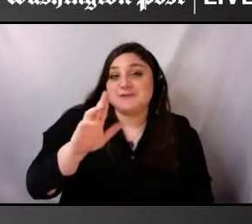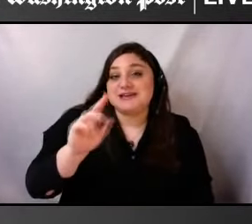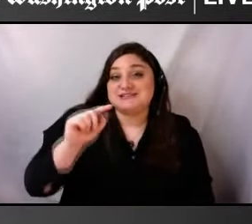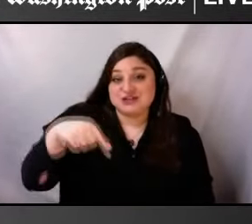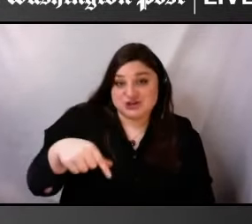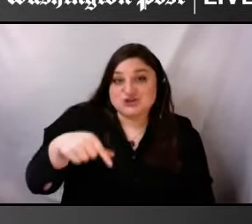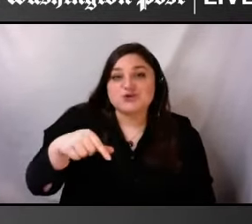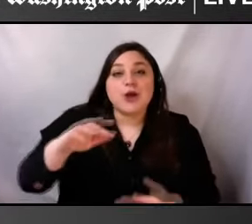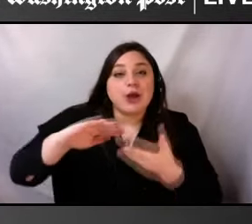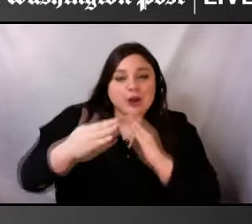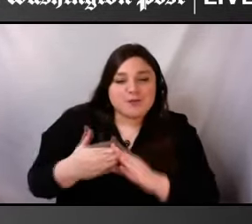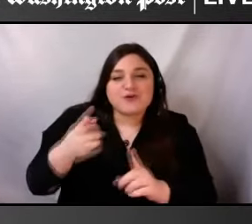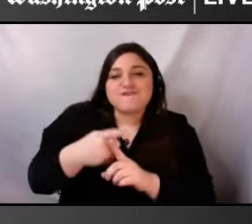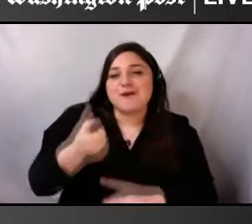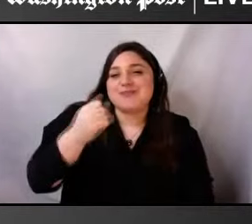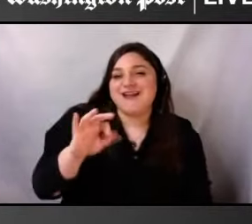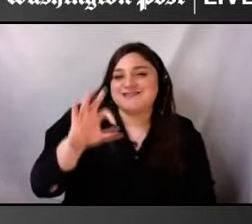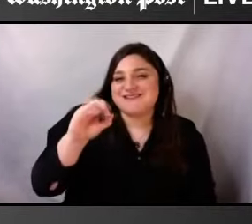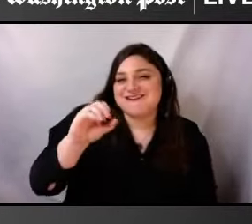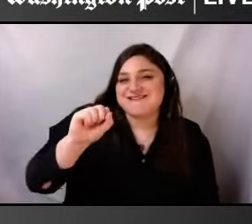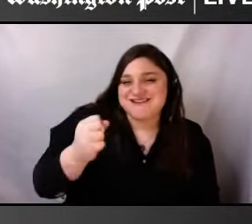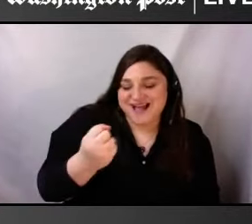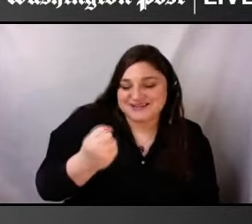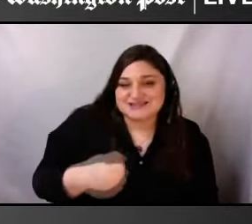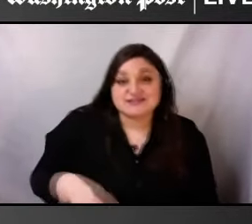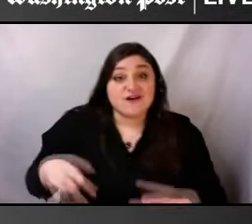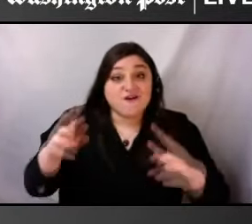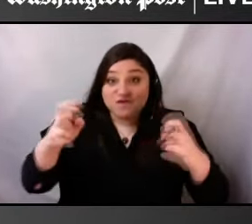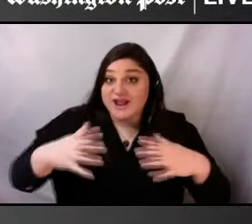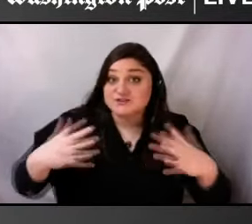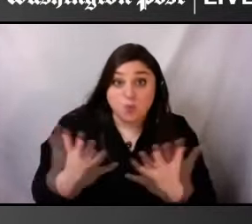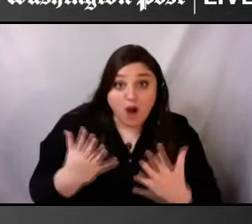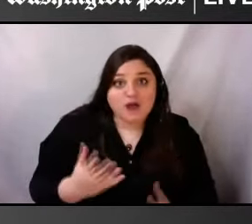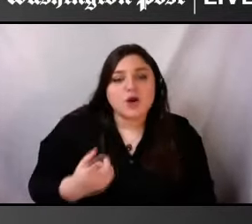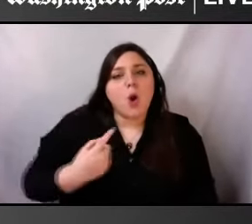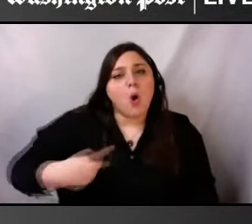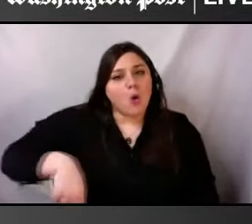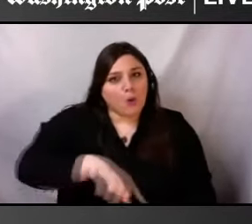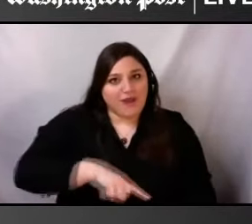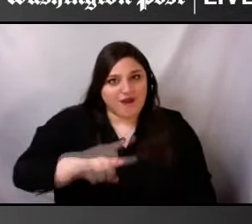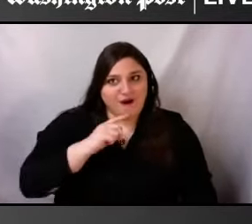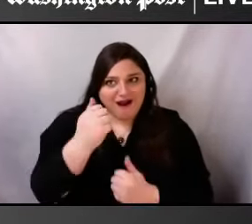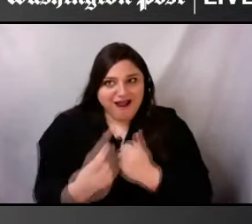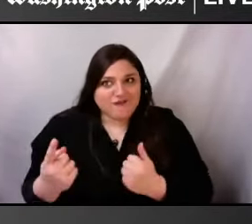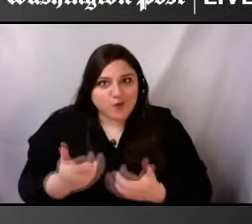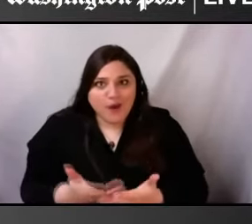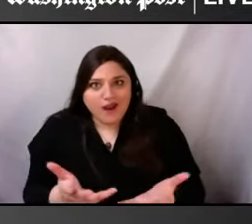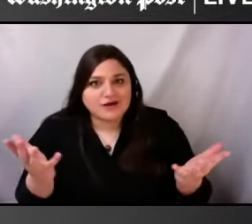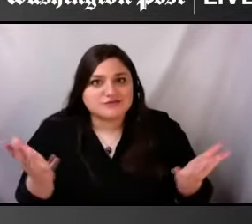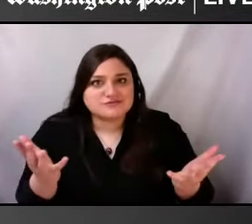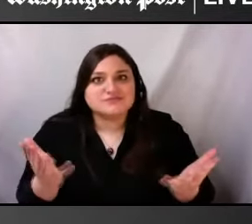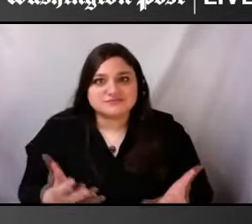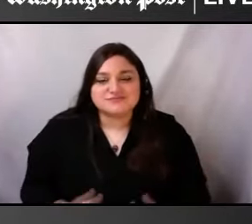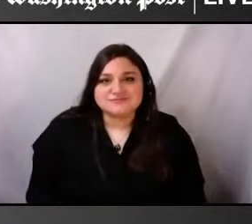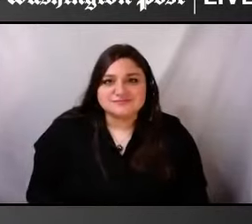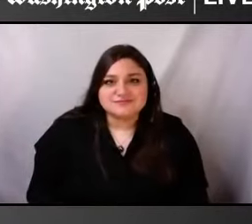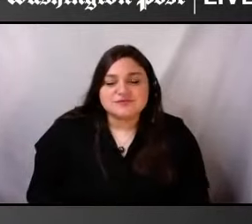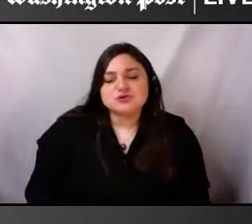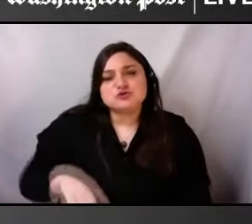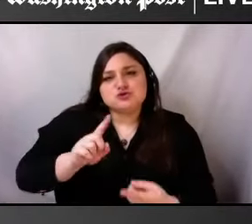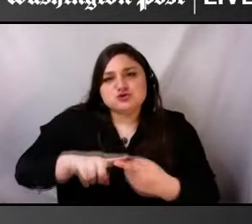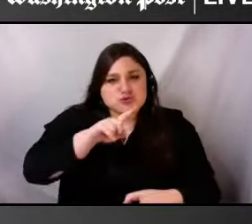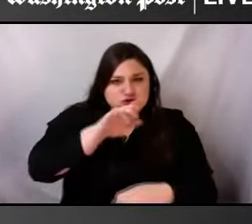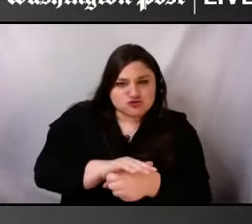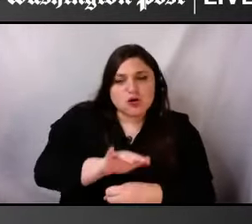-1990s, we are everywhere. And so ensuring that conversations are inclusive